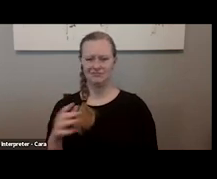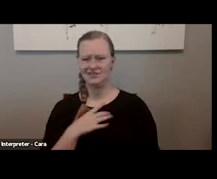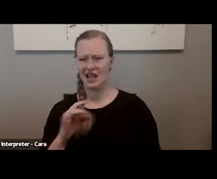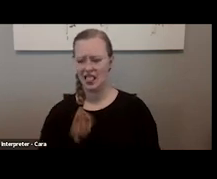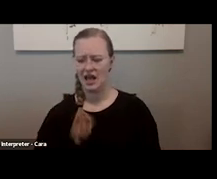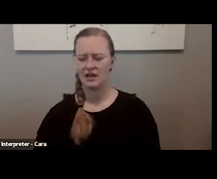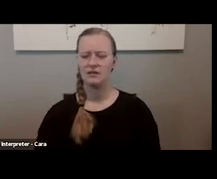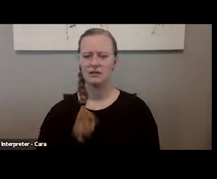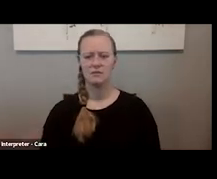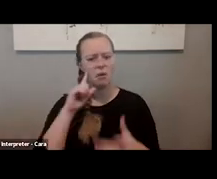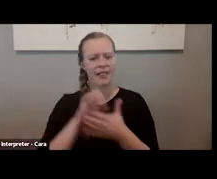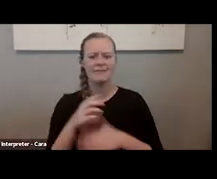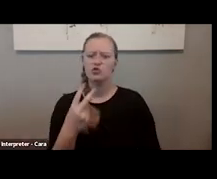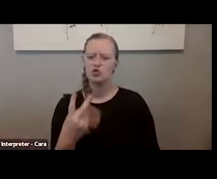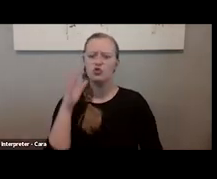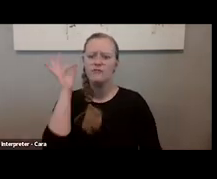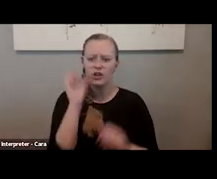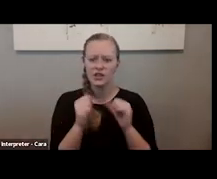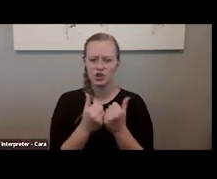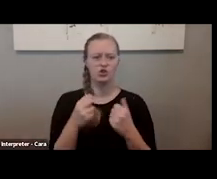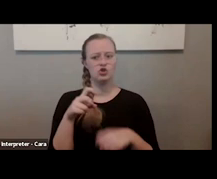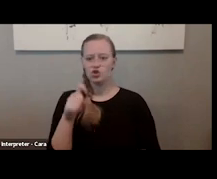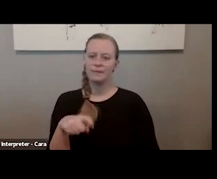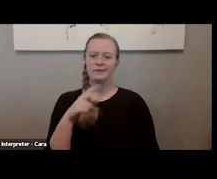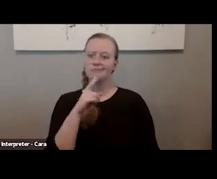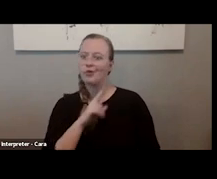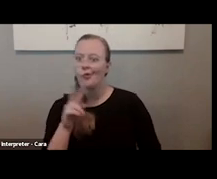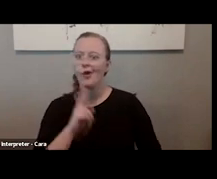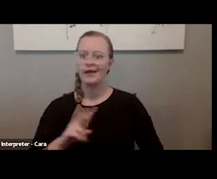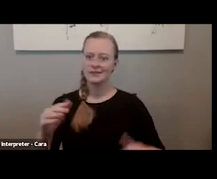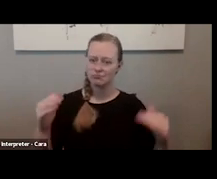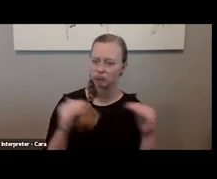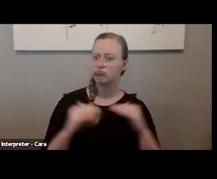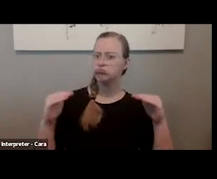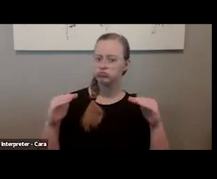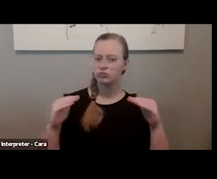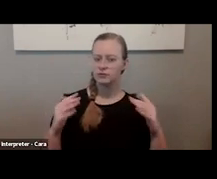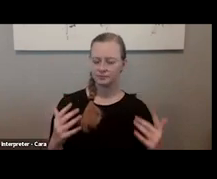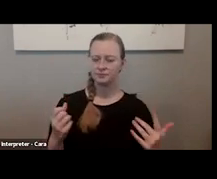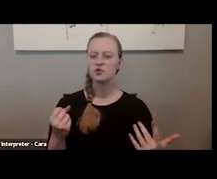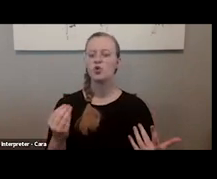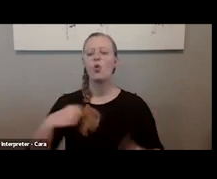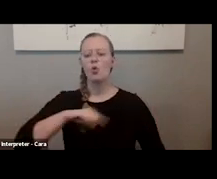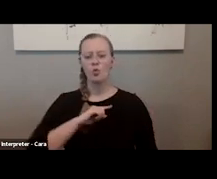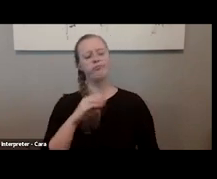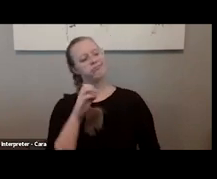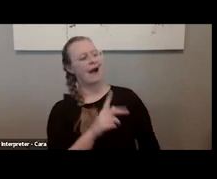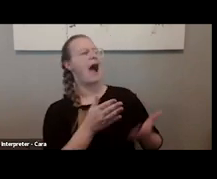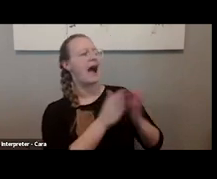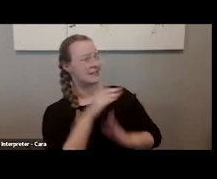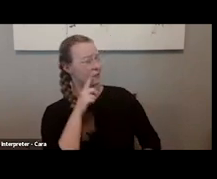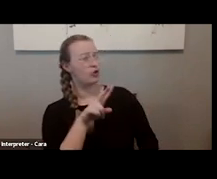these two federal agencies should be treated as the twin agencies that they were created upon. So we are going back and asking for